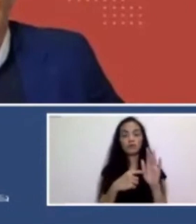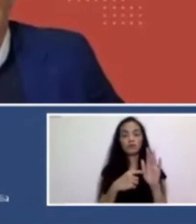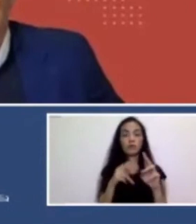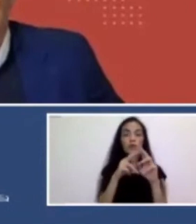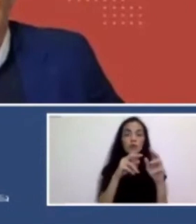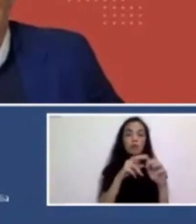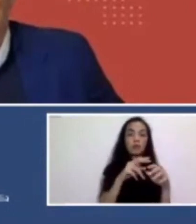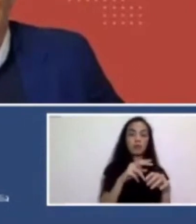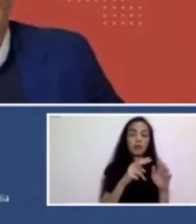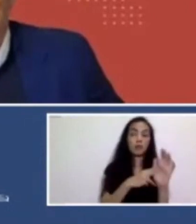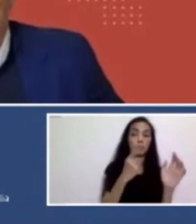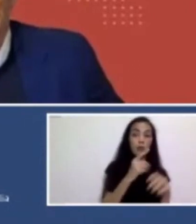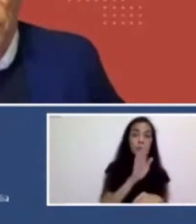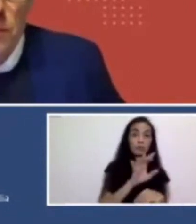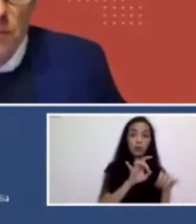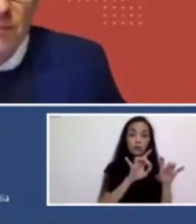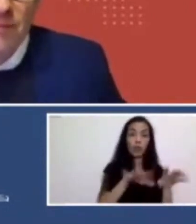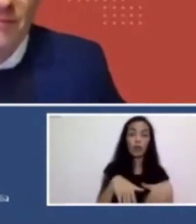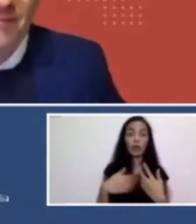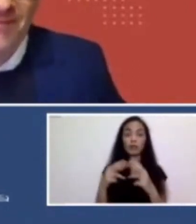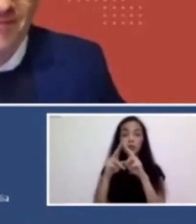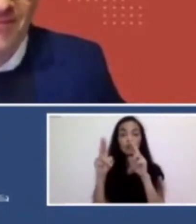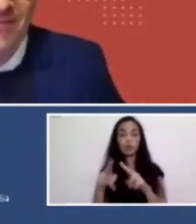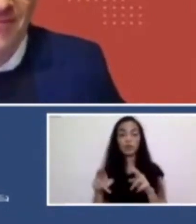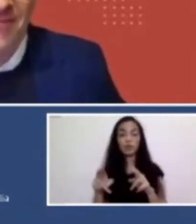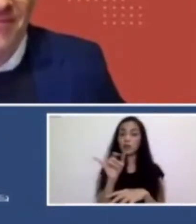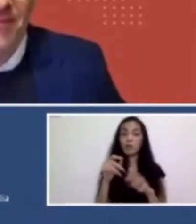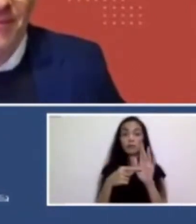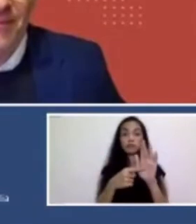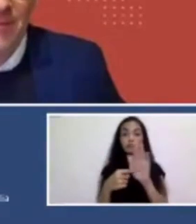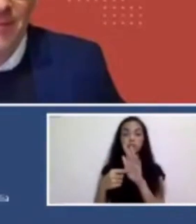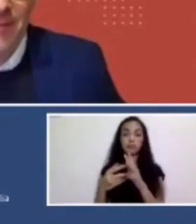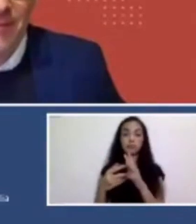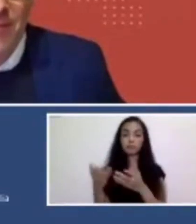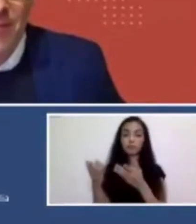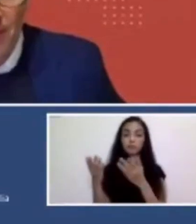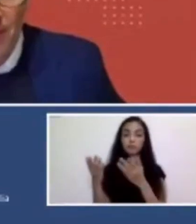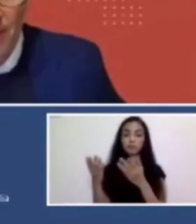So, without further ado, ladies and gentlemen, please welcome Professor Callum Morton.